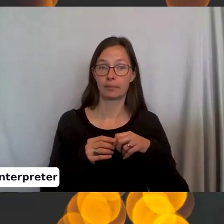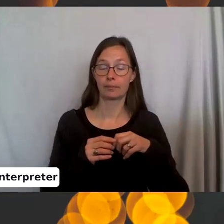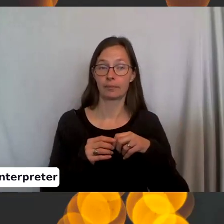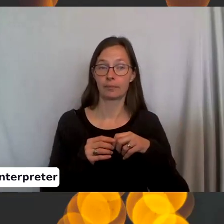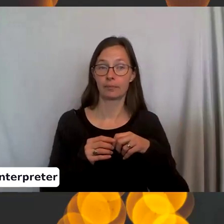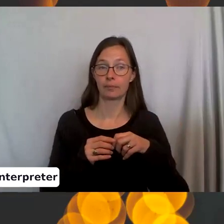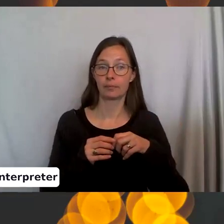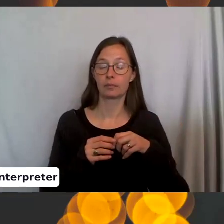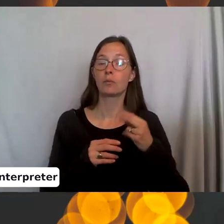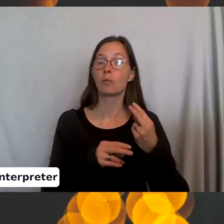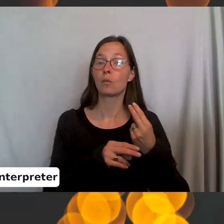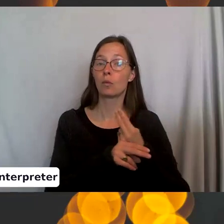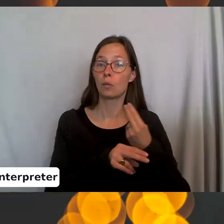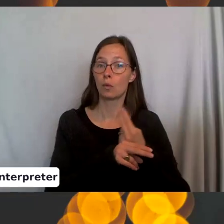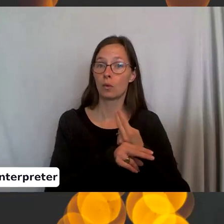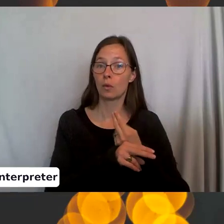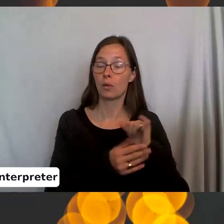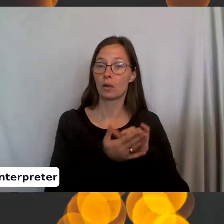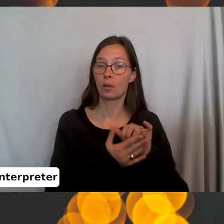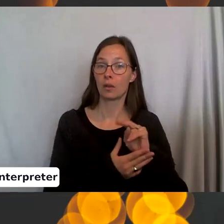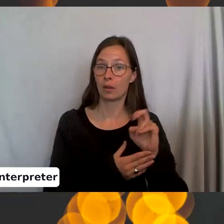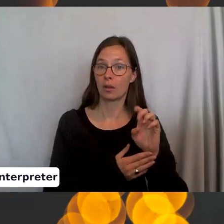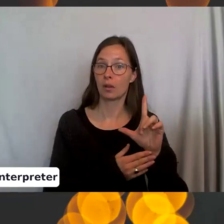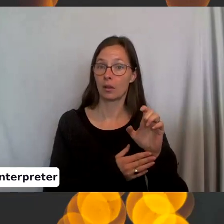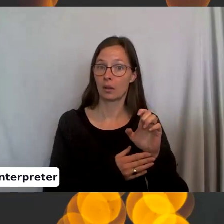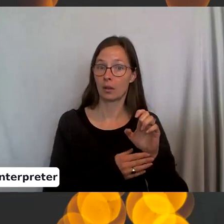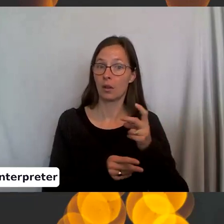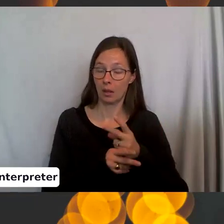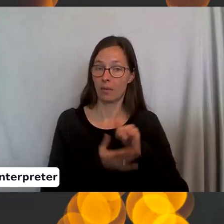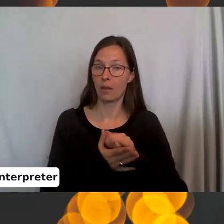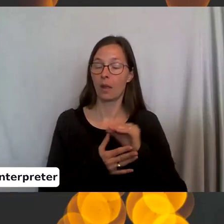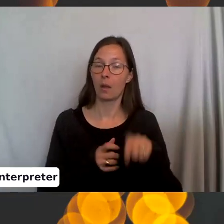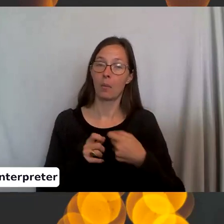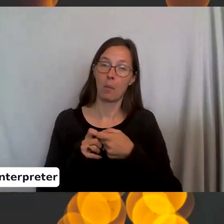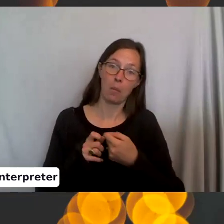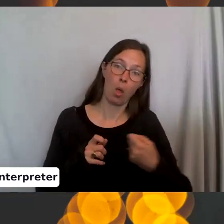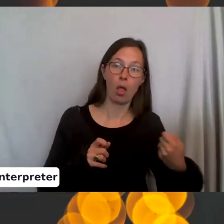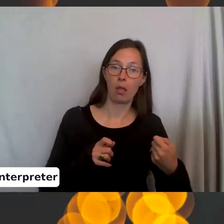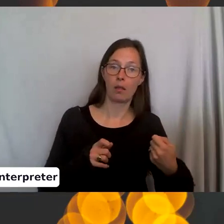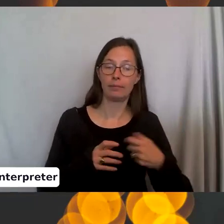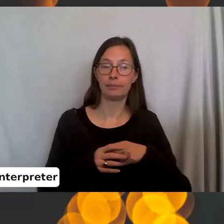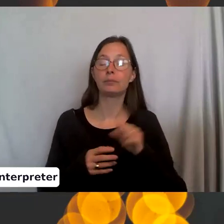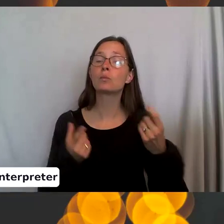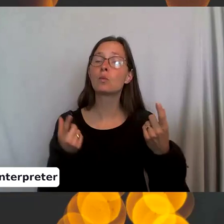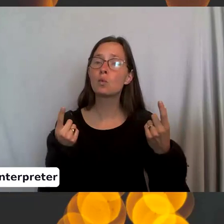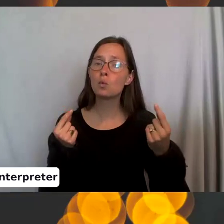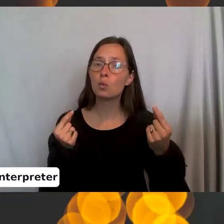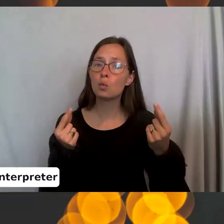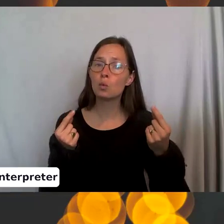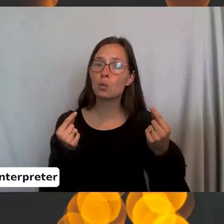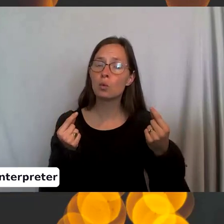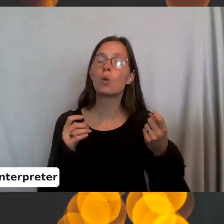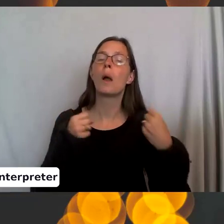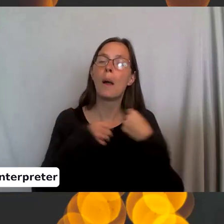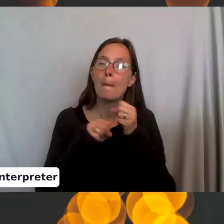And you're going to use the needle to keep that thread and pull it back through and pull it tight. So what you're doing is putting another